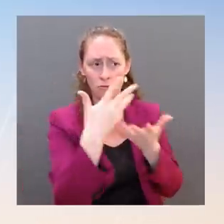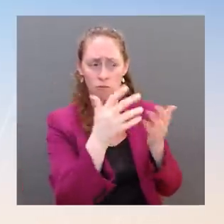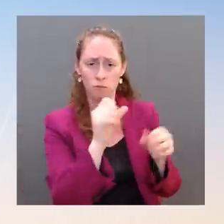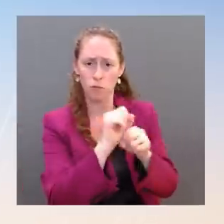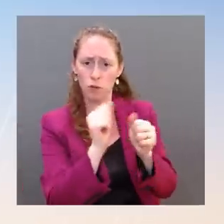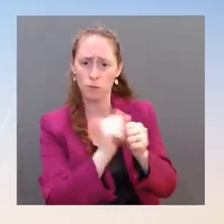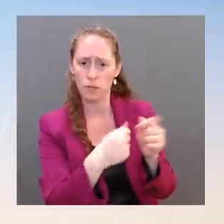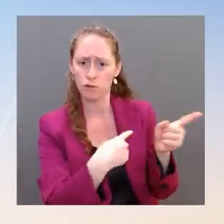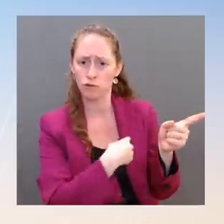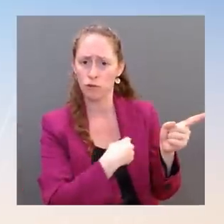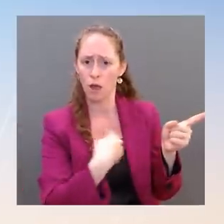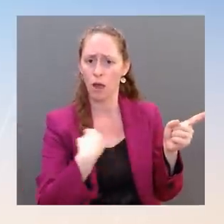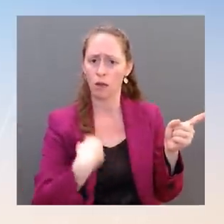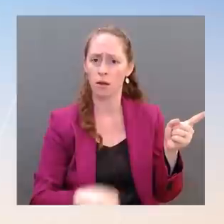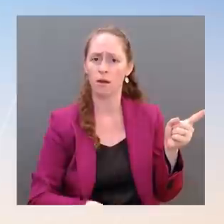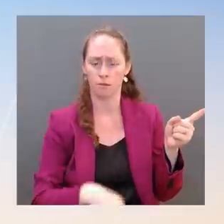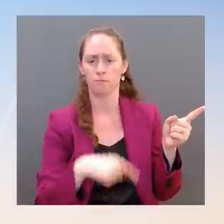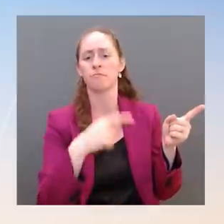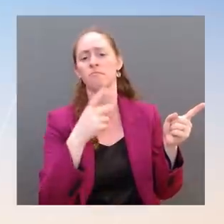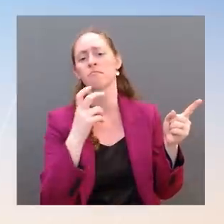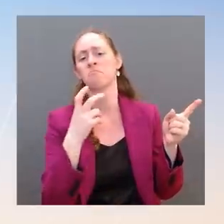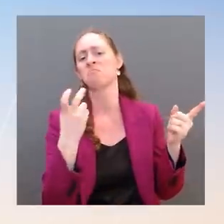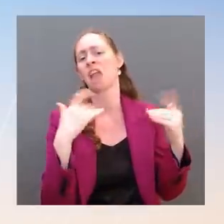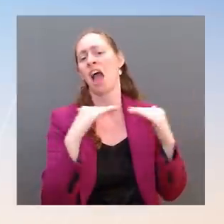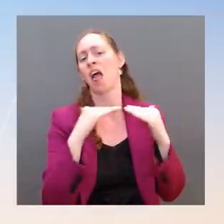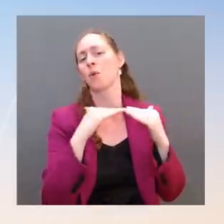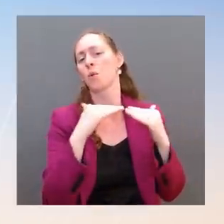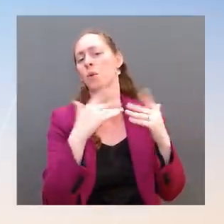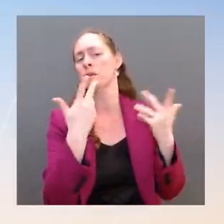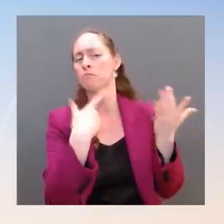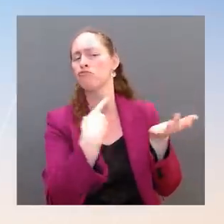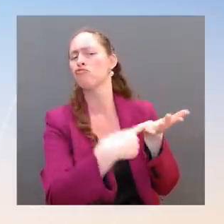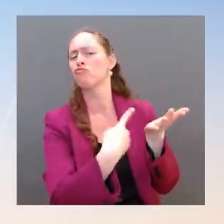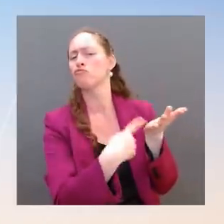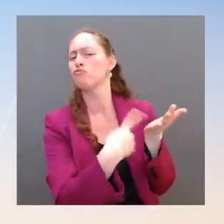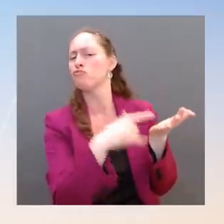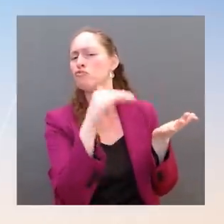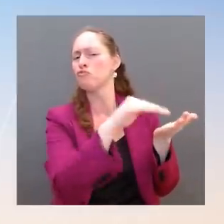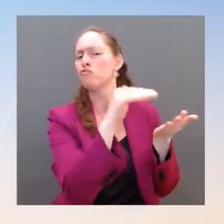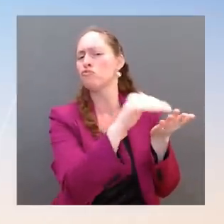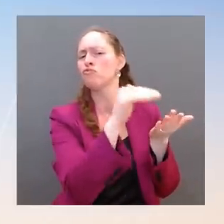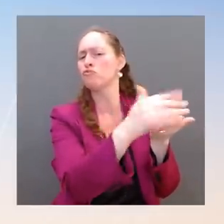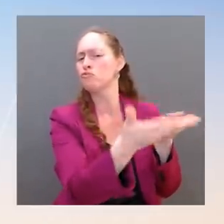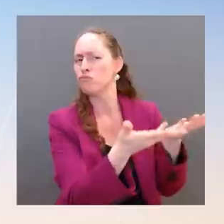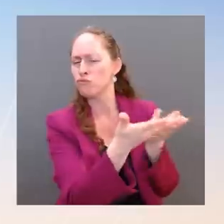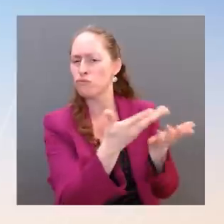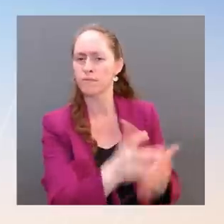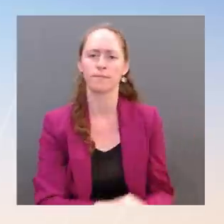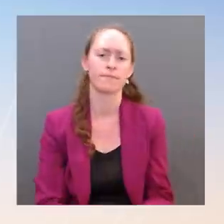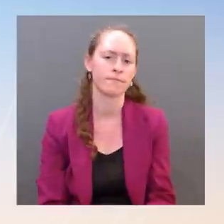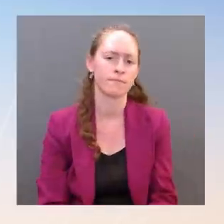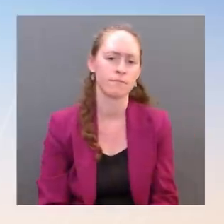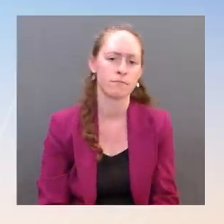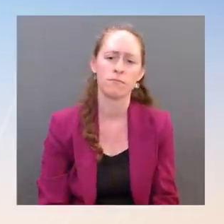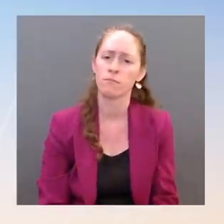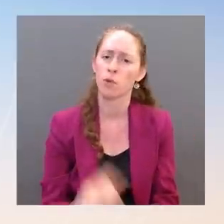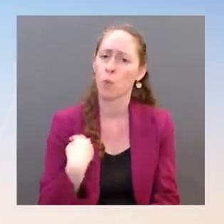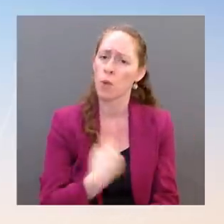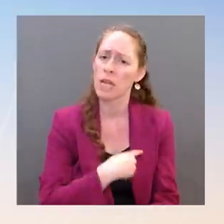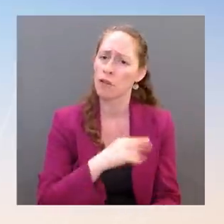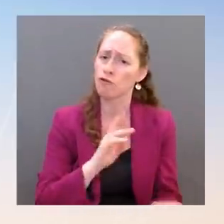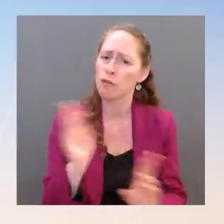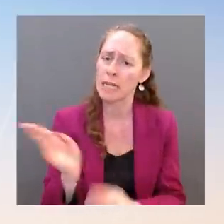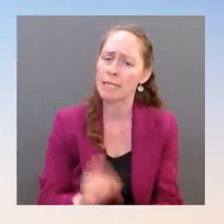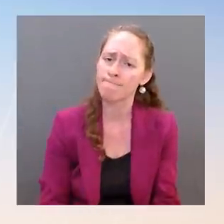and covered this issue of the DPRK. And we are prepared, obviously, to make both short and longer-term adjustments to our military